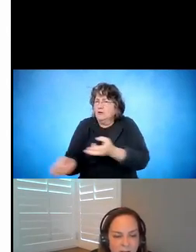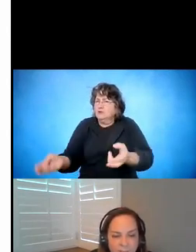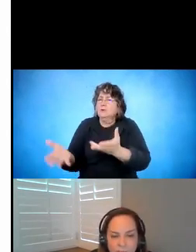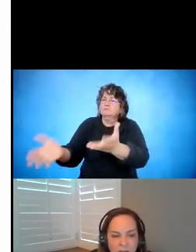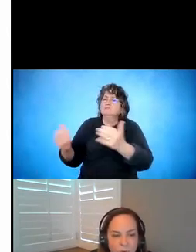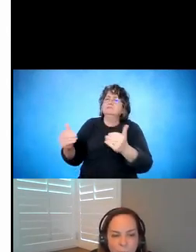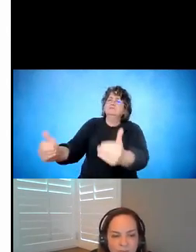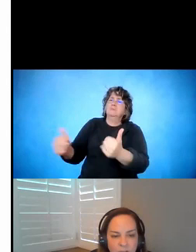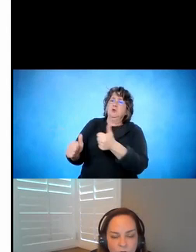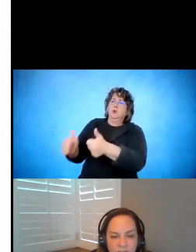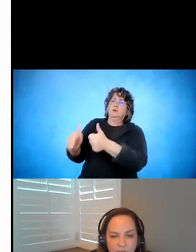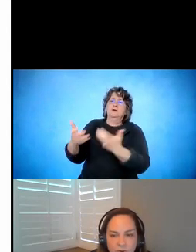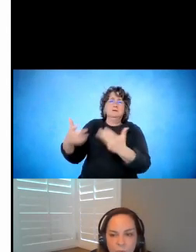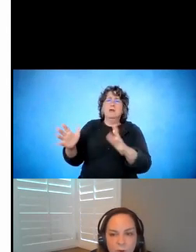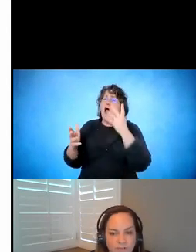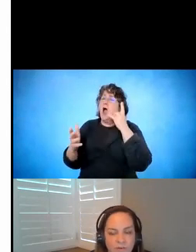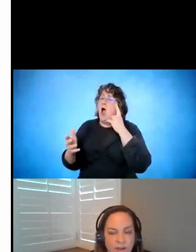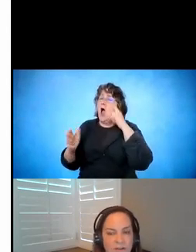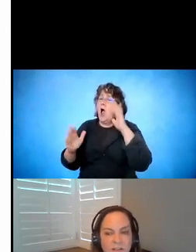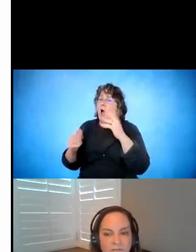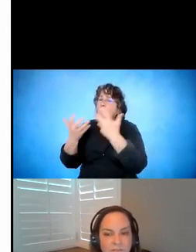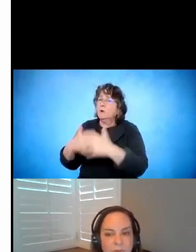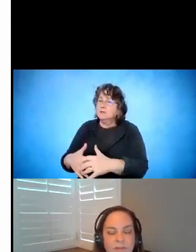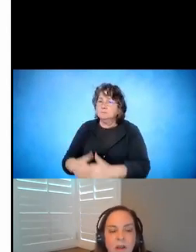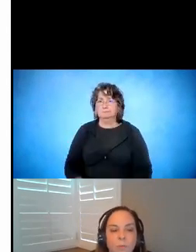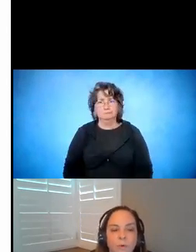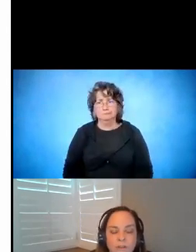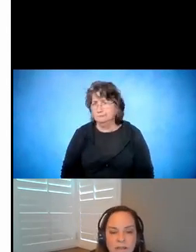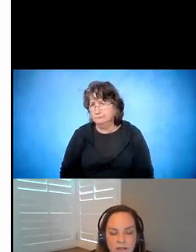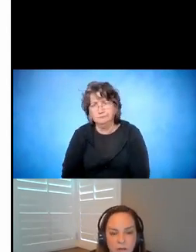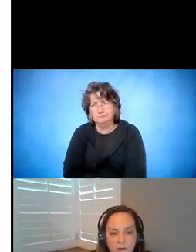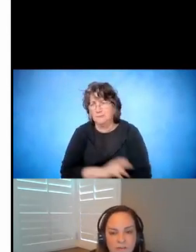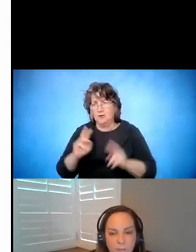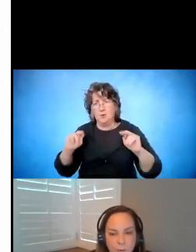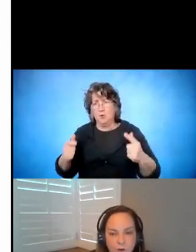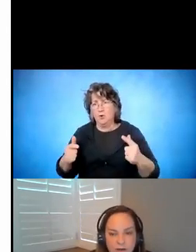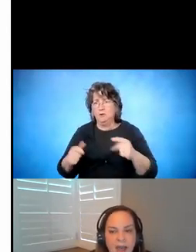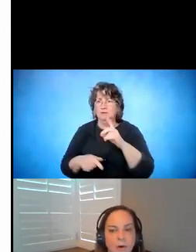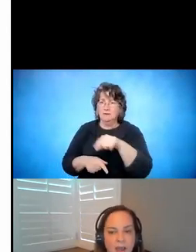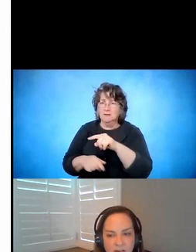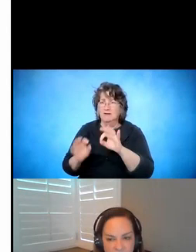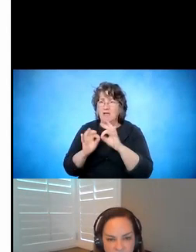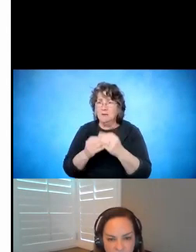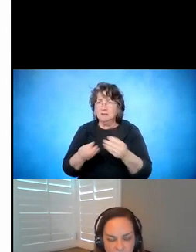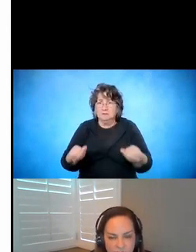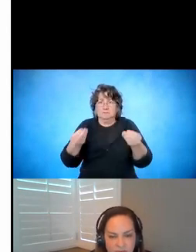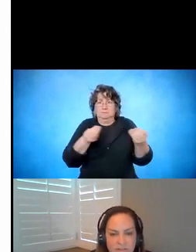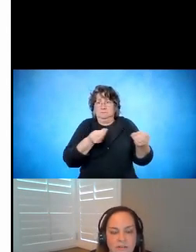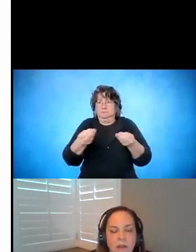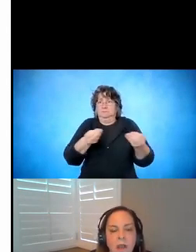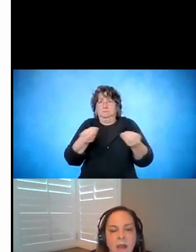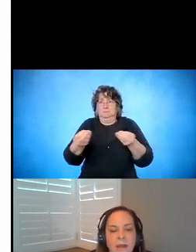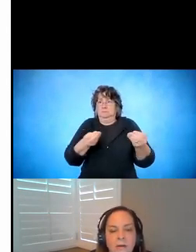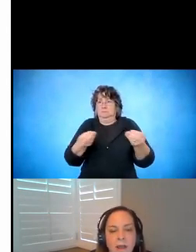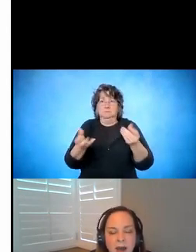and we hope everything works out for you. What we found out is that the families really needed a lot of support in how to access those services